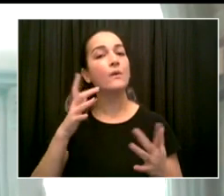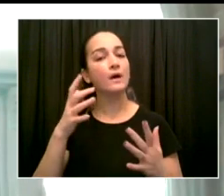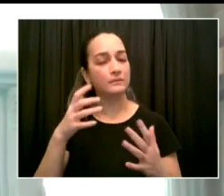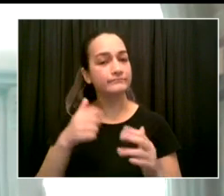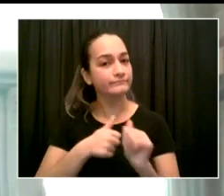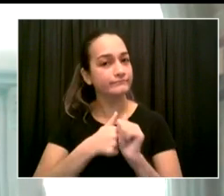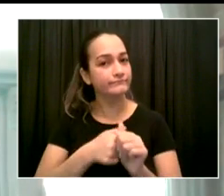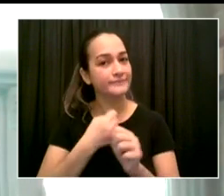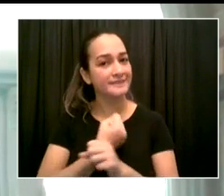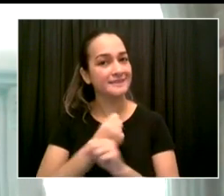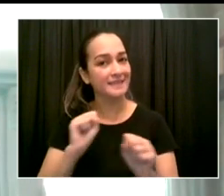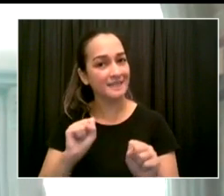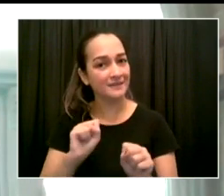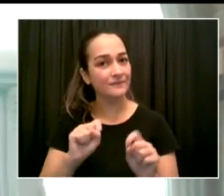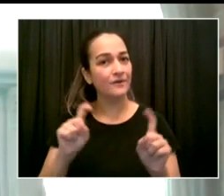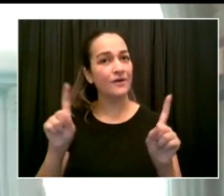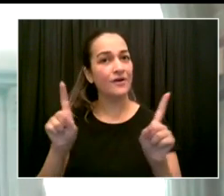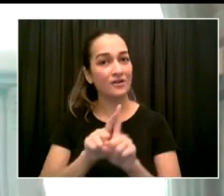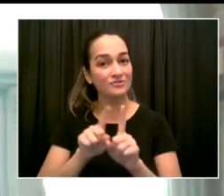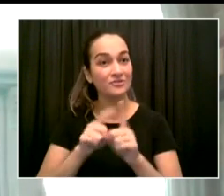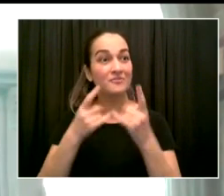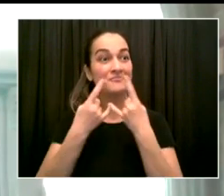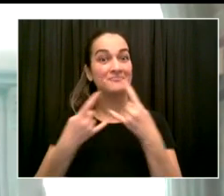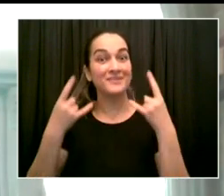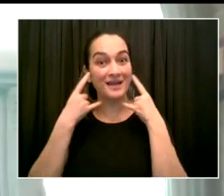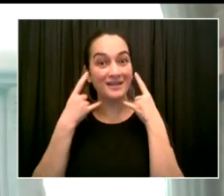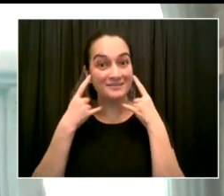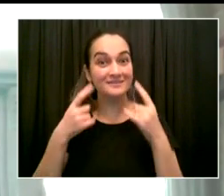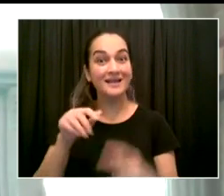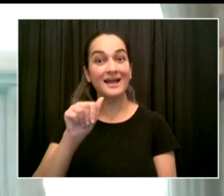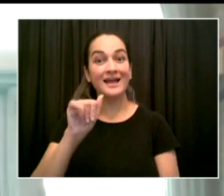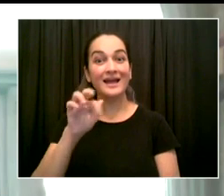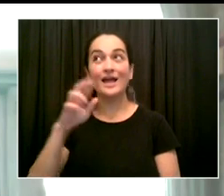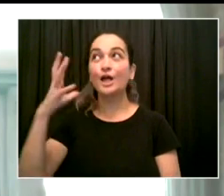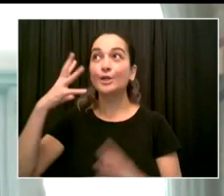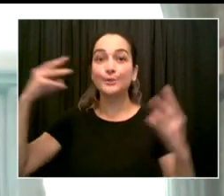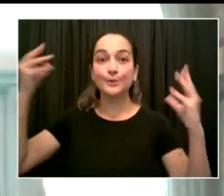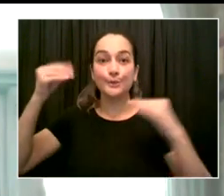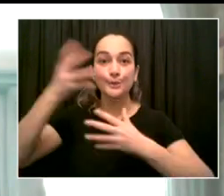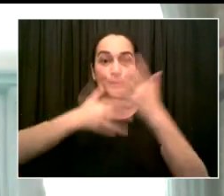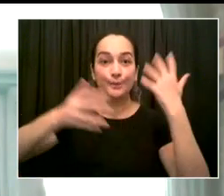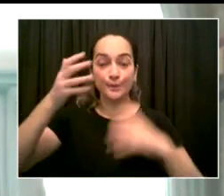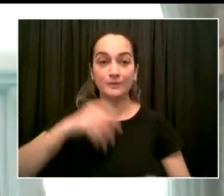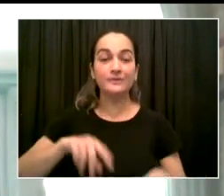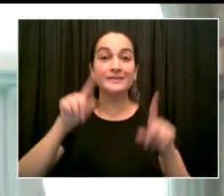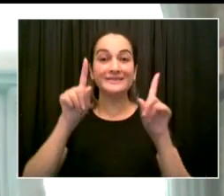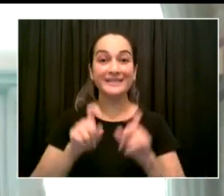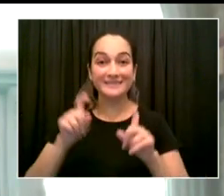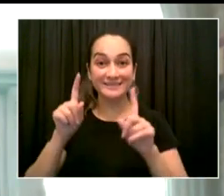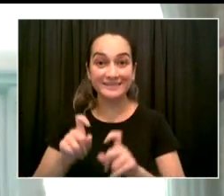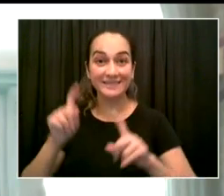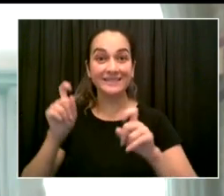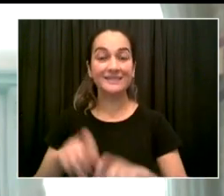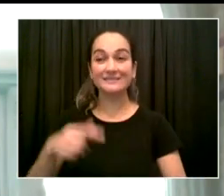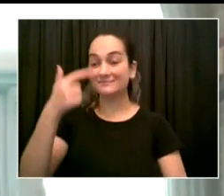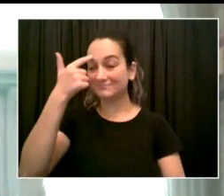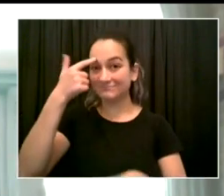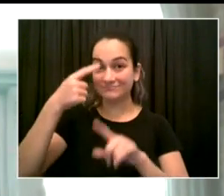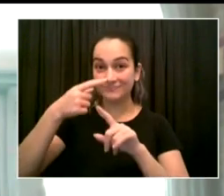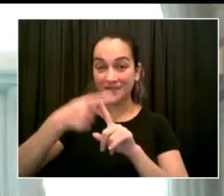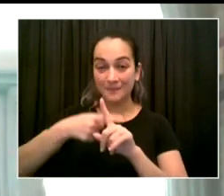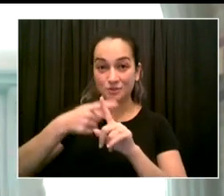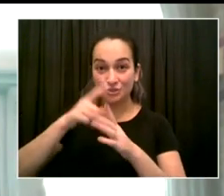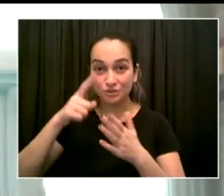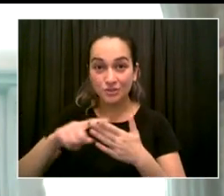hygiene, testing, and surveillance by the situation room. Last year, our amazing professional engineers